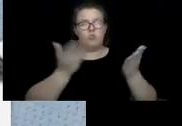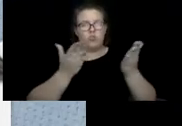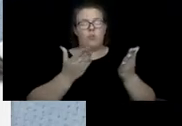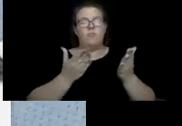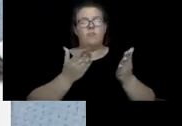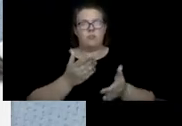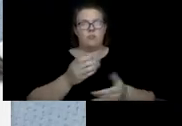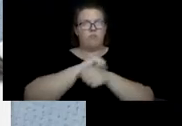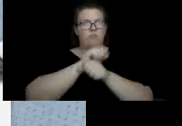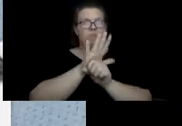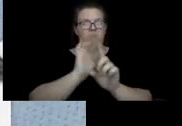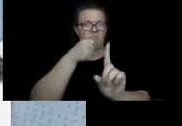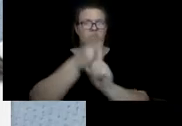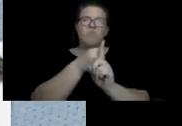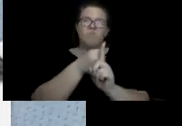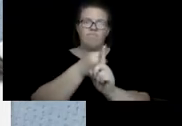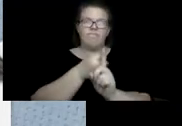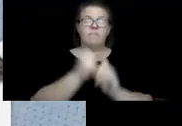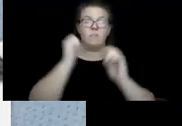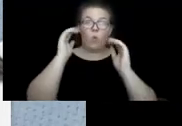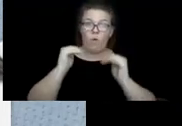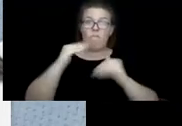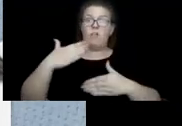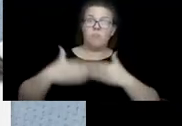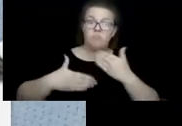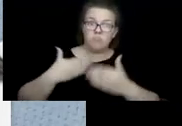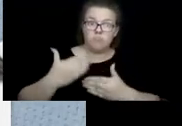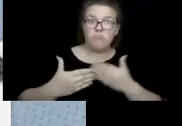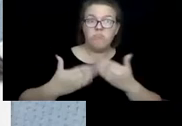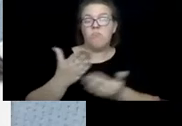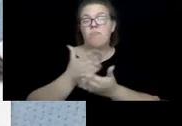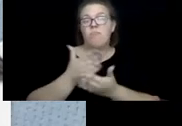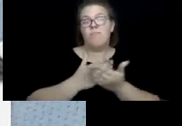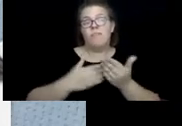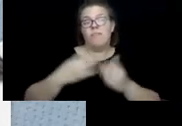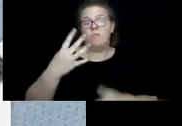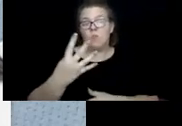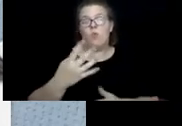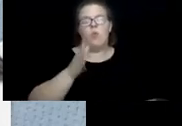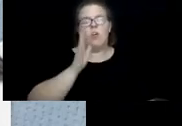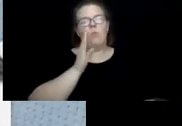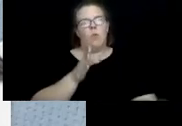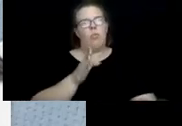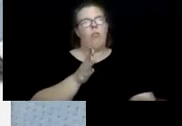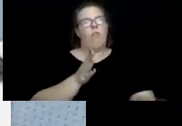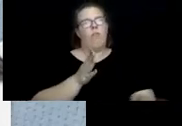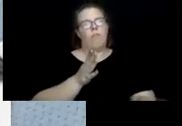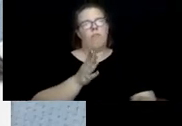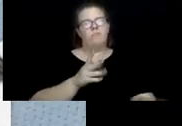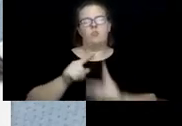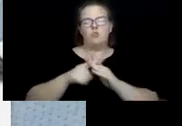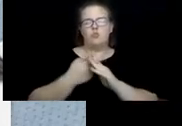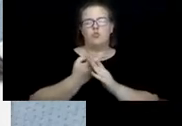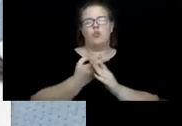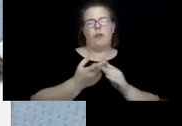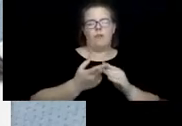pandemic. And hopefully, as we move forward into the next phase, we'll be able to just start resuming some of those things